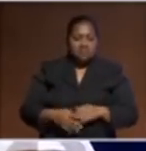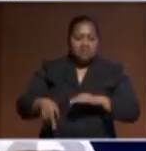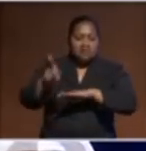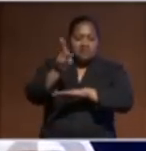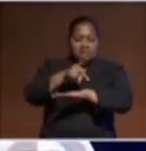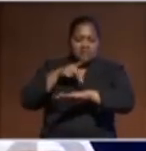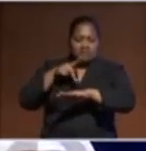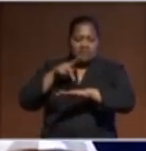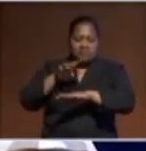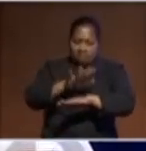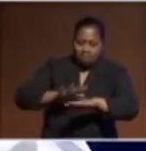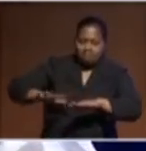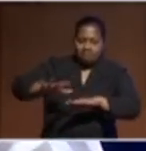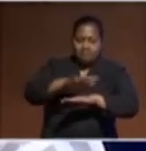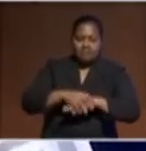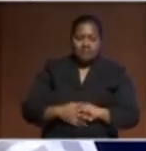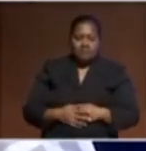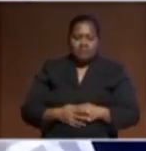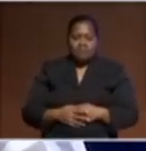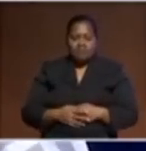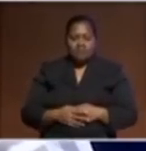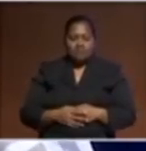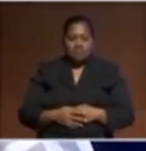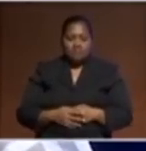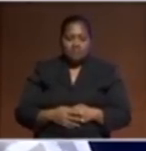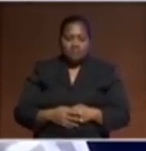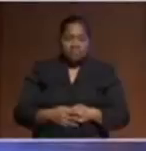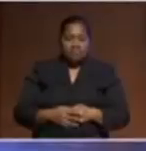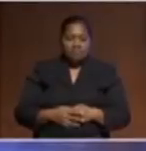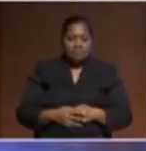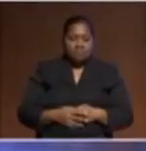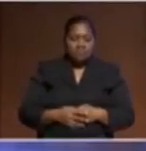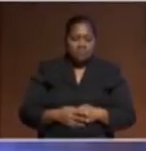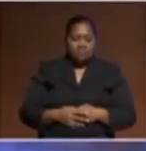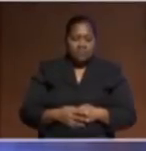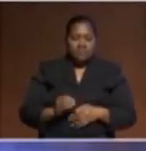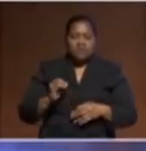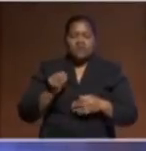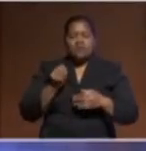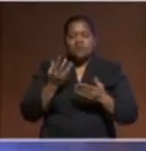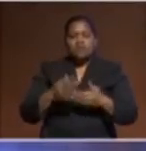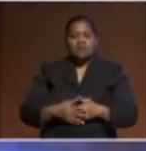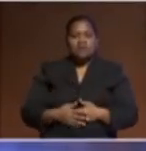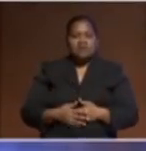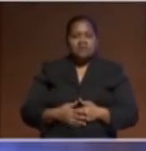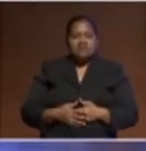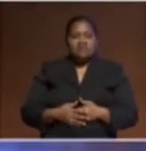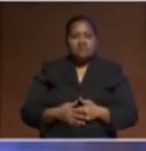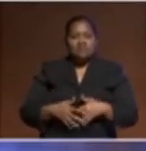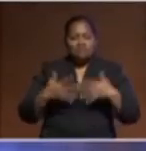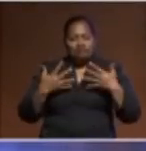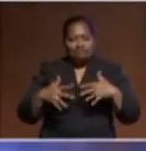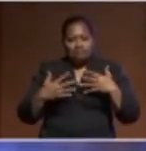communities. So Audrey, I'd say put it in a snapshot of my political